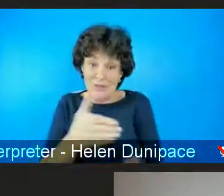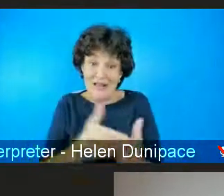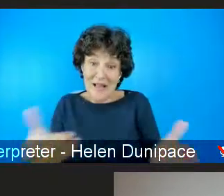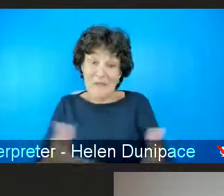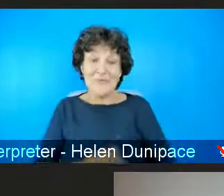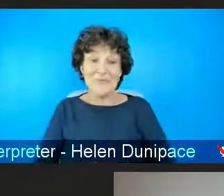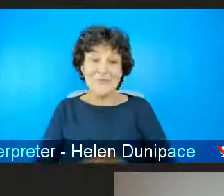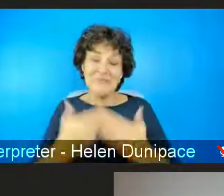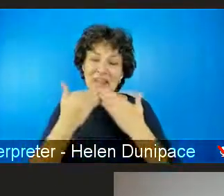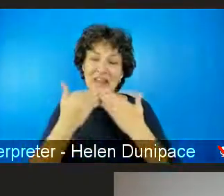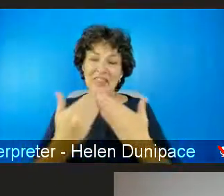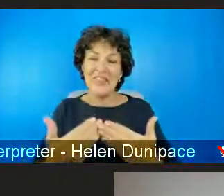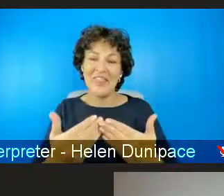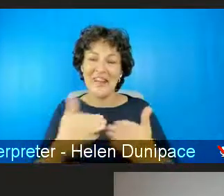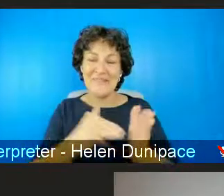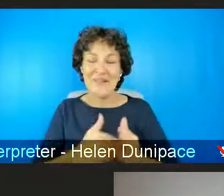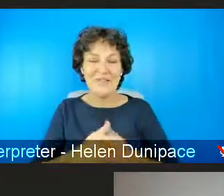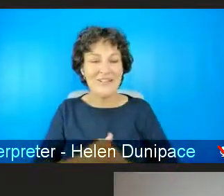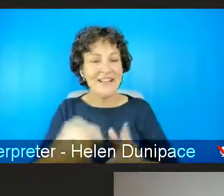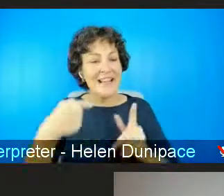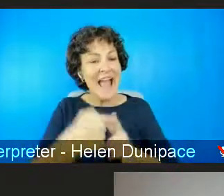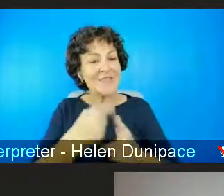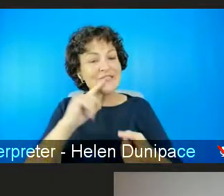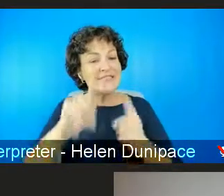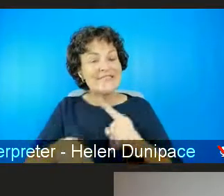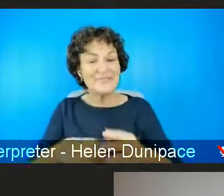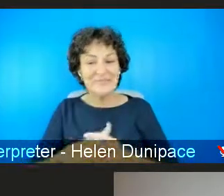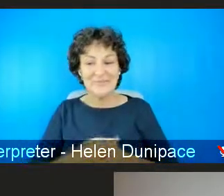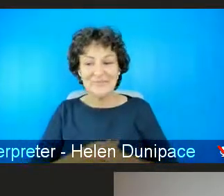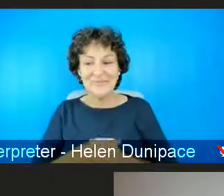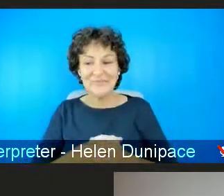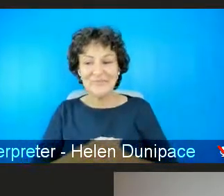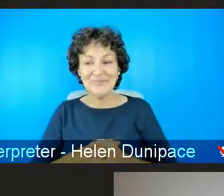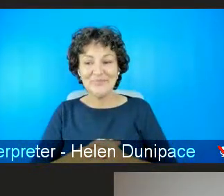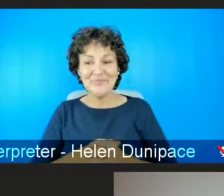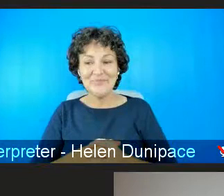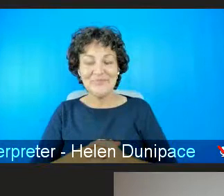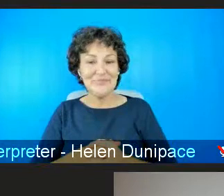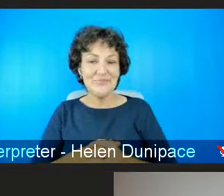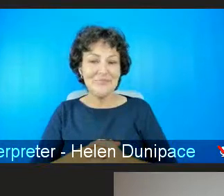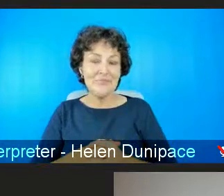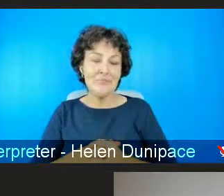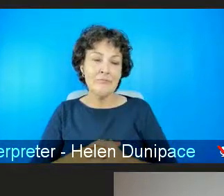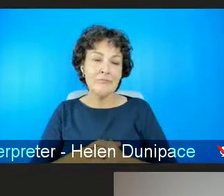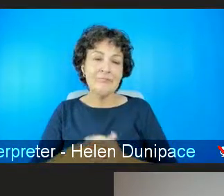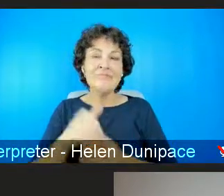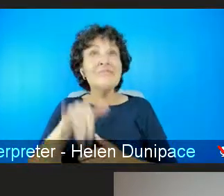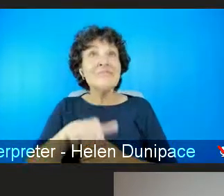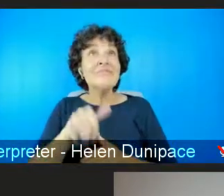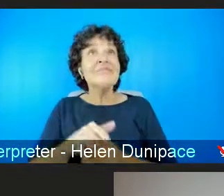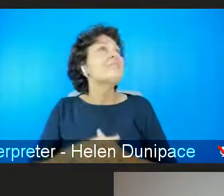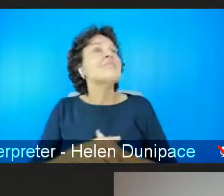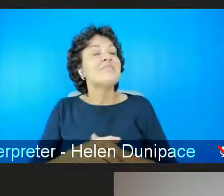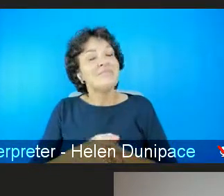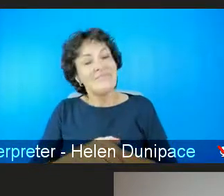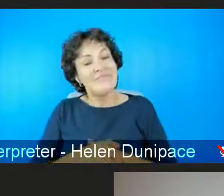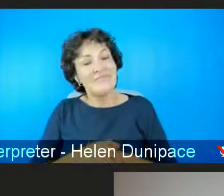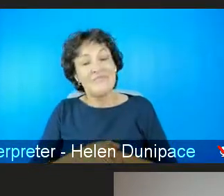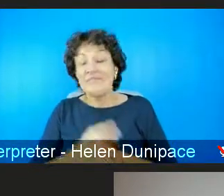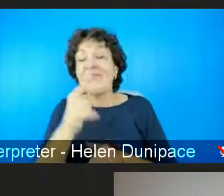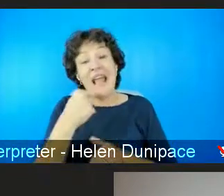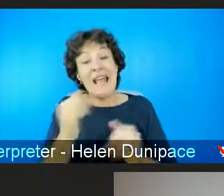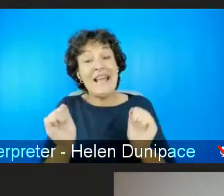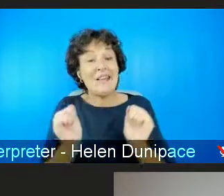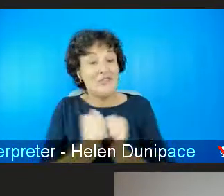Thanks. Thanks, Marcia. And Karen, would you like to come in? Sure. Yeah. I mean, I, I agree that